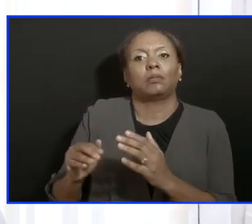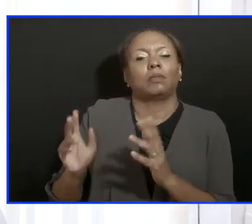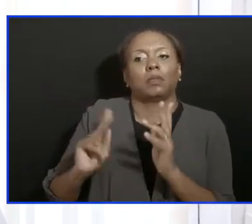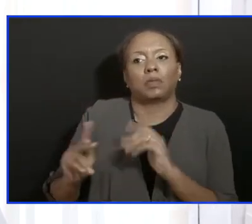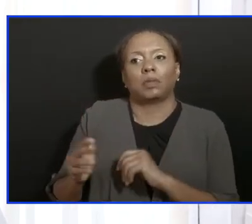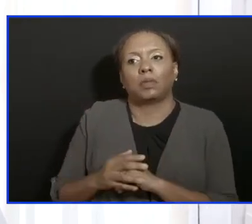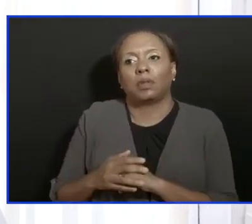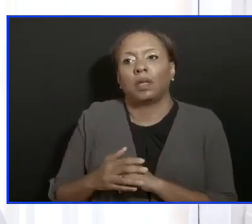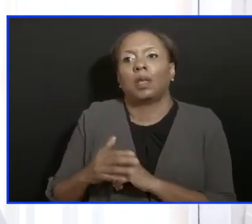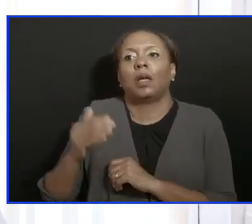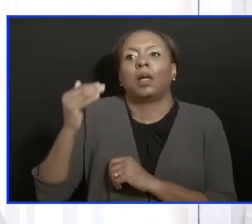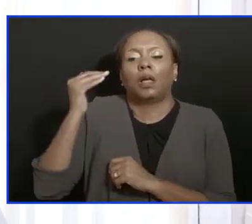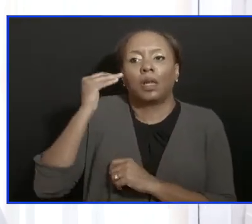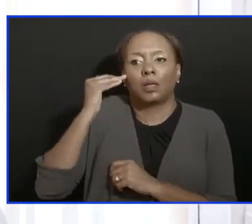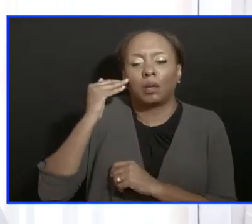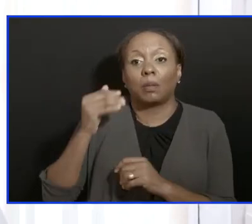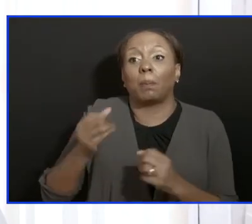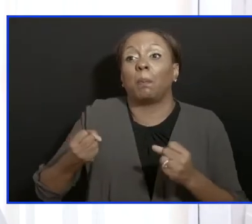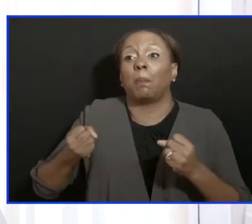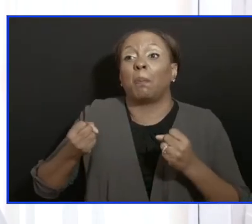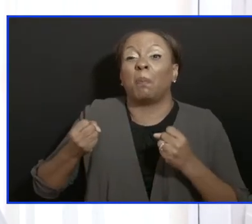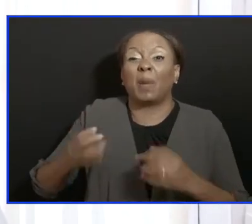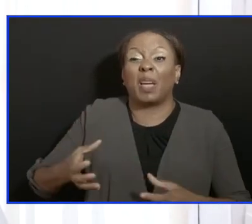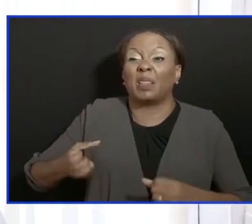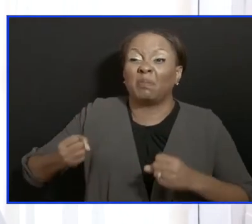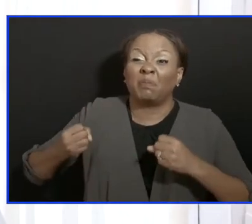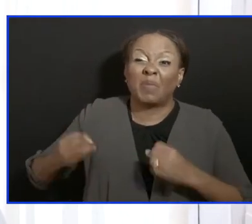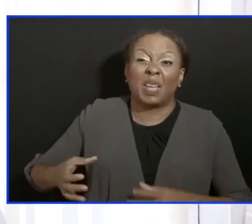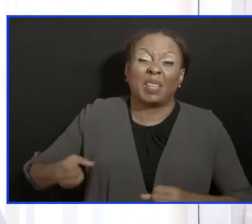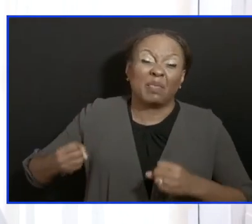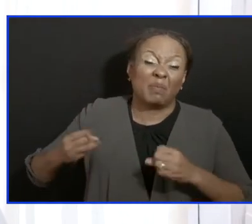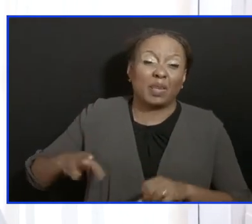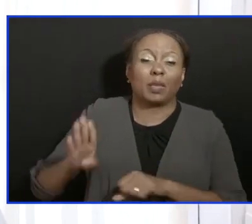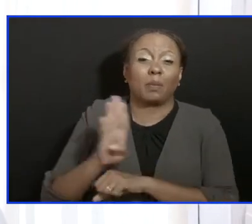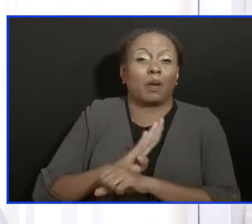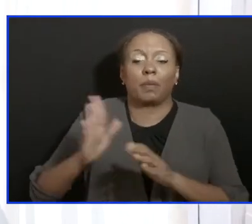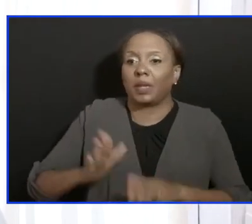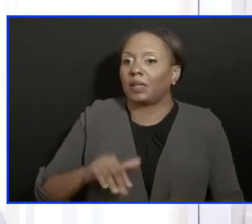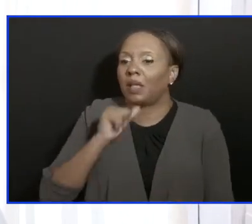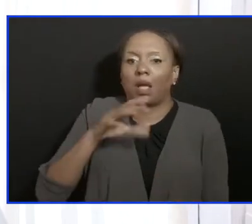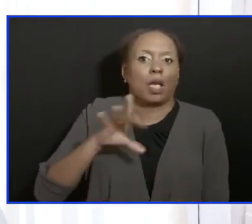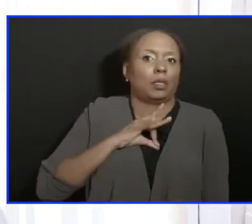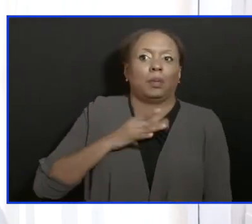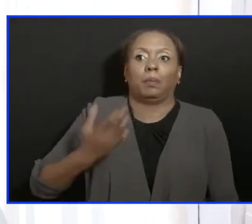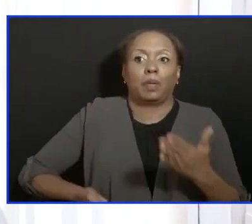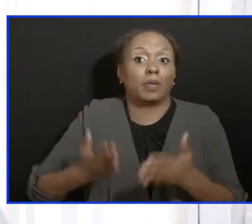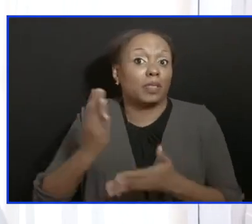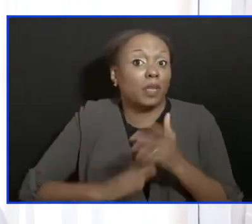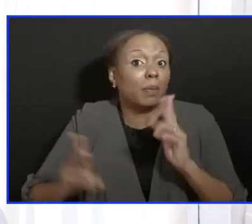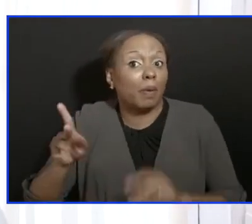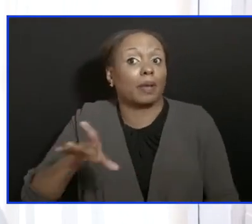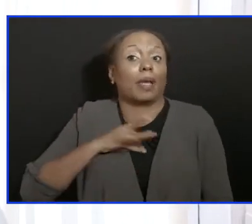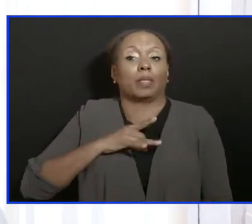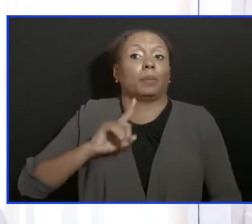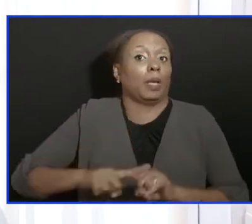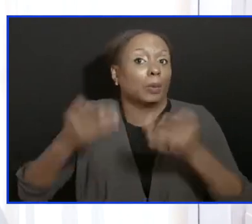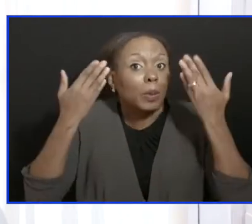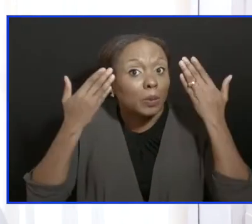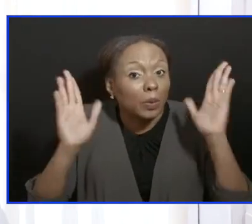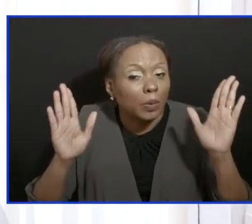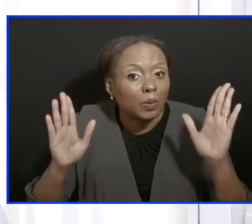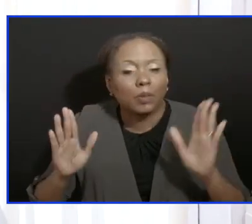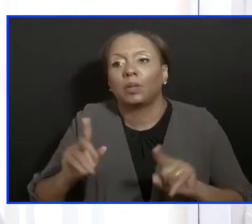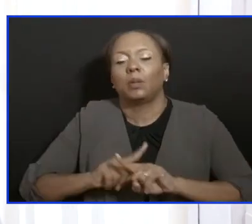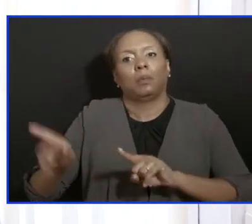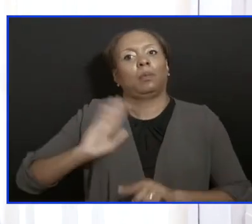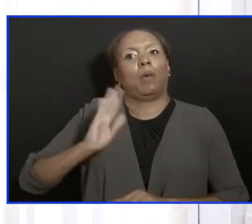is a view, and I don't doubt it, that there are others out there who we have not been able to capture who have had it. Bottom line, however, is that